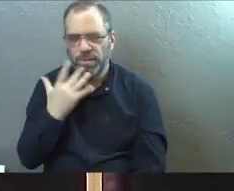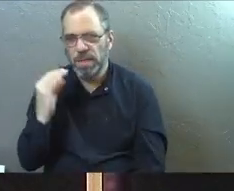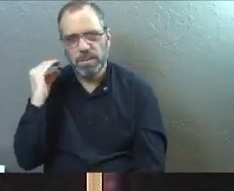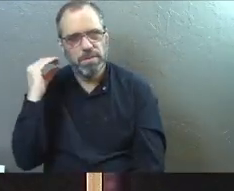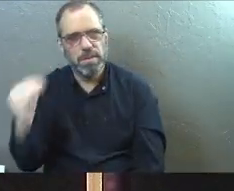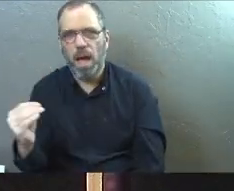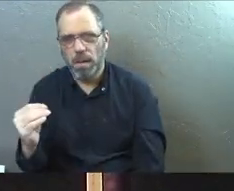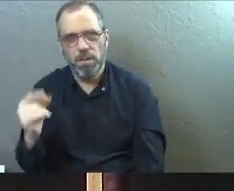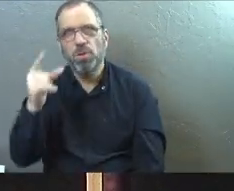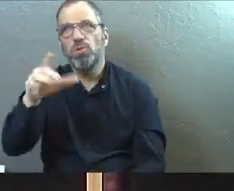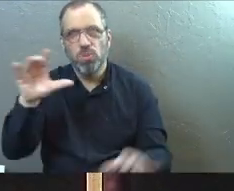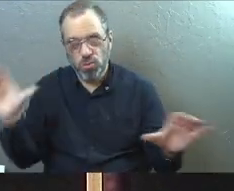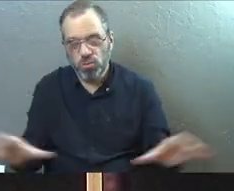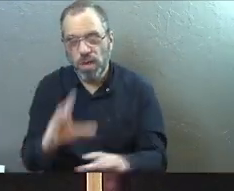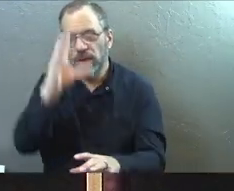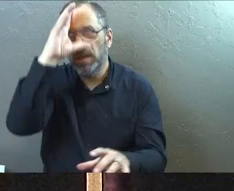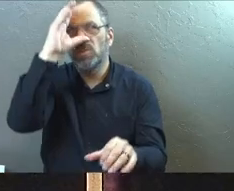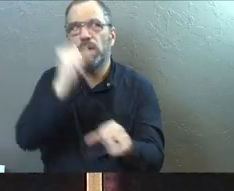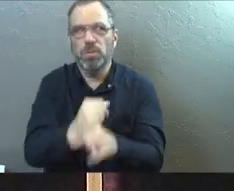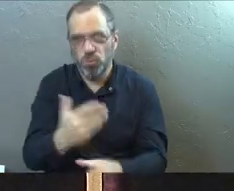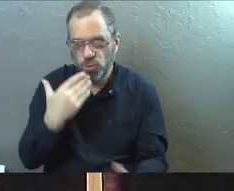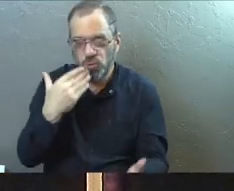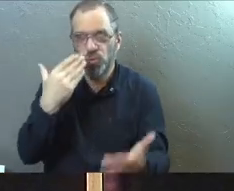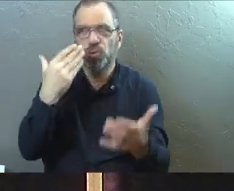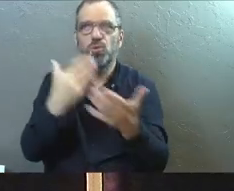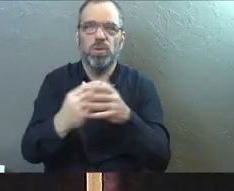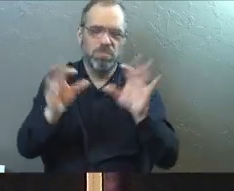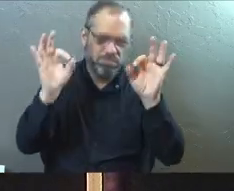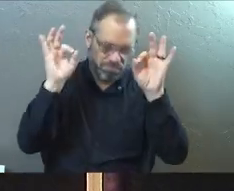right? You are moving, God. I can trust you. You are good.